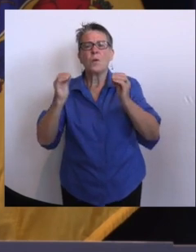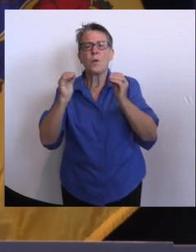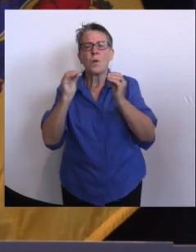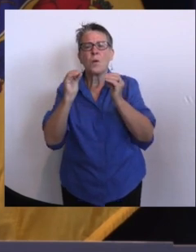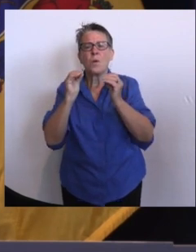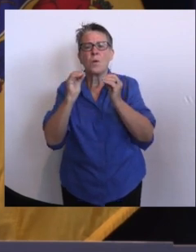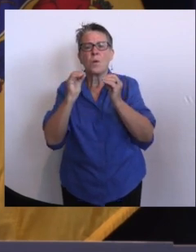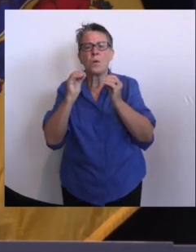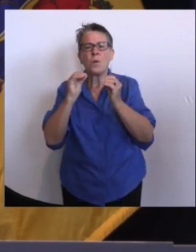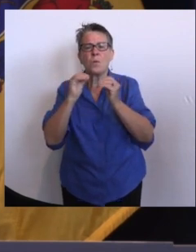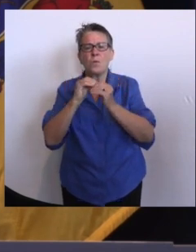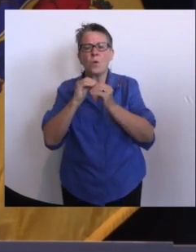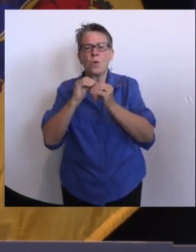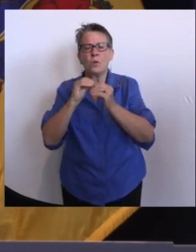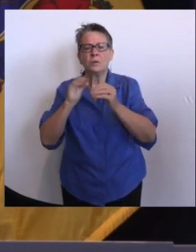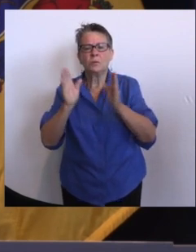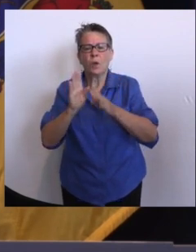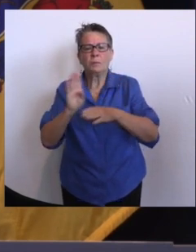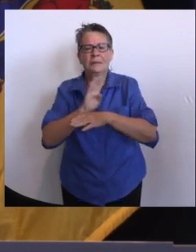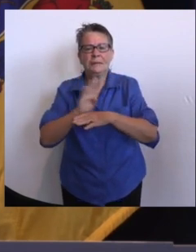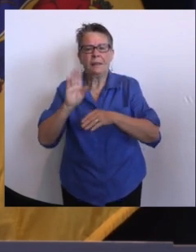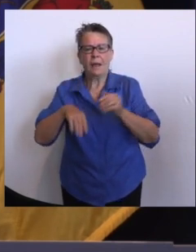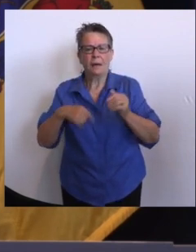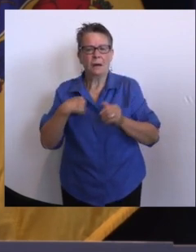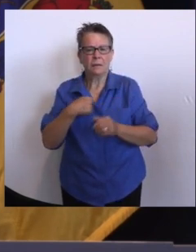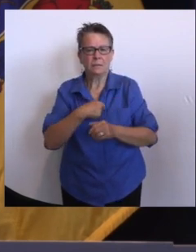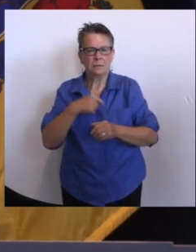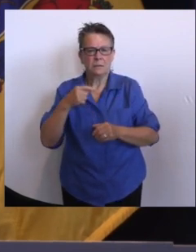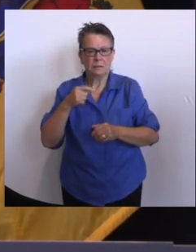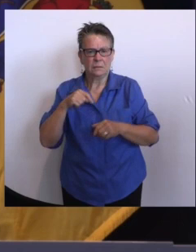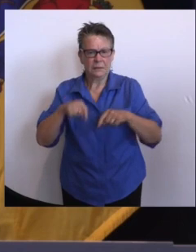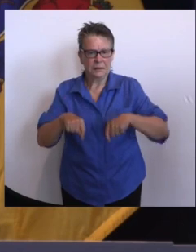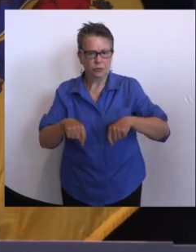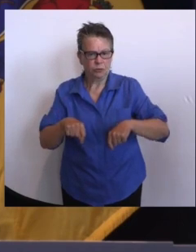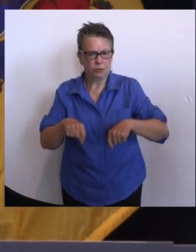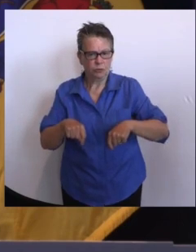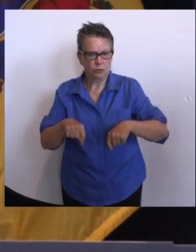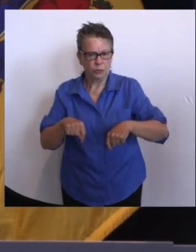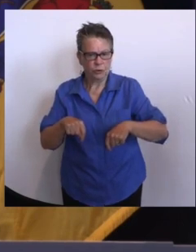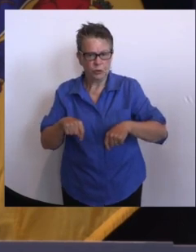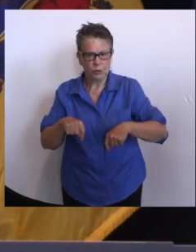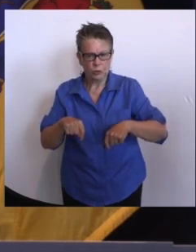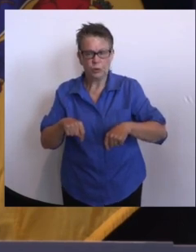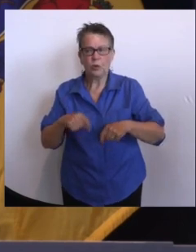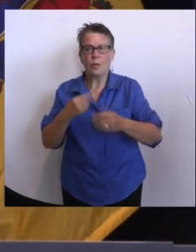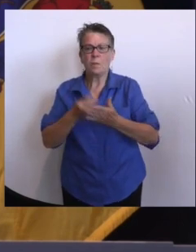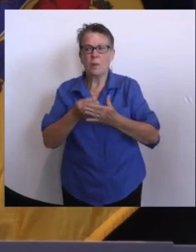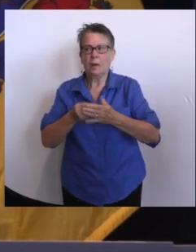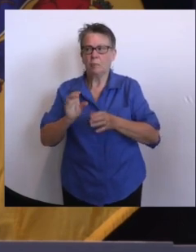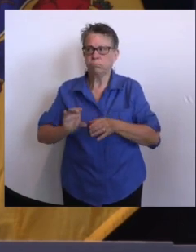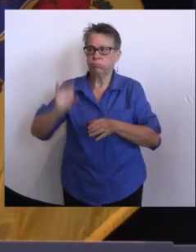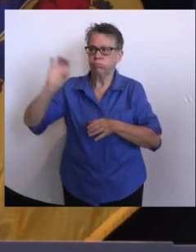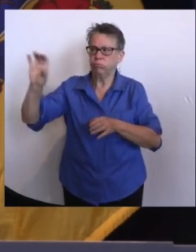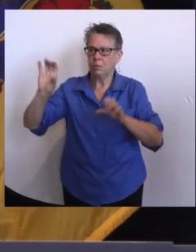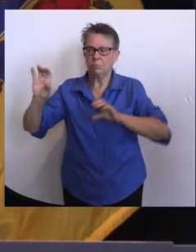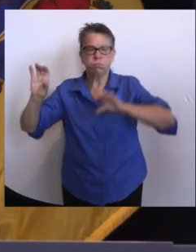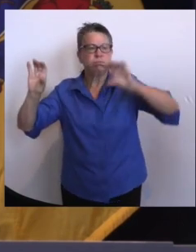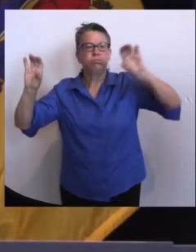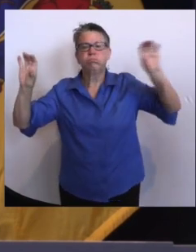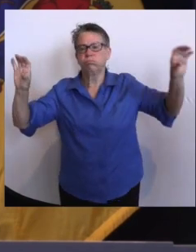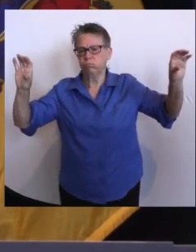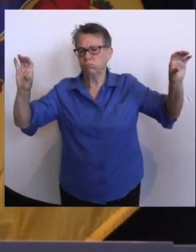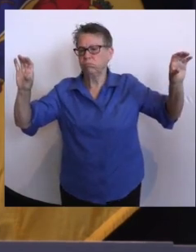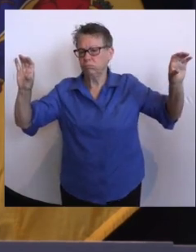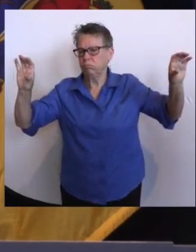looking at programs. I had a conversation yesterday and expecting some sort of analysis on a potential step